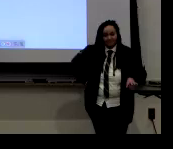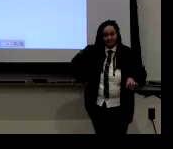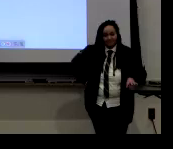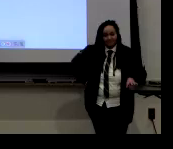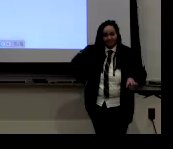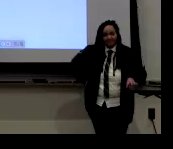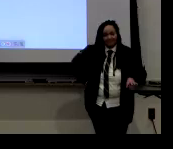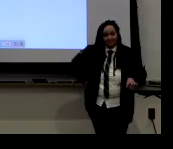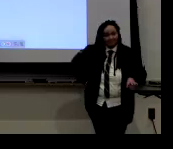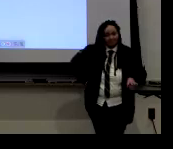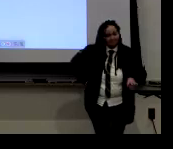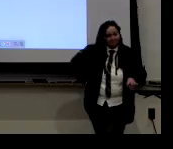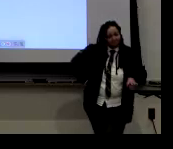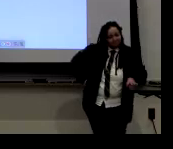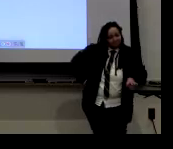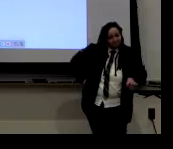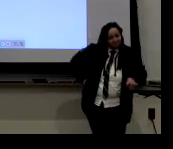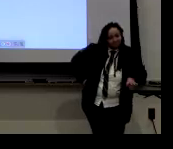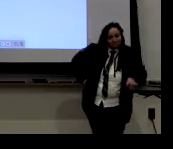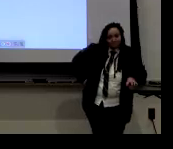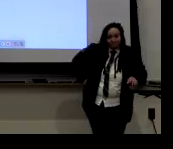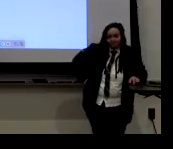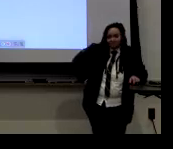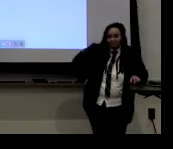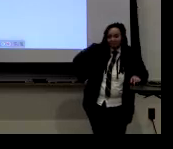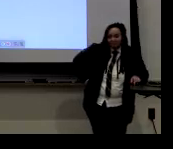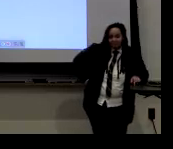quickly? Or is it very consistent?